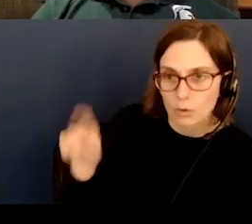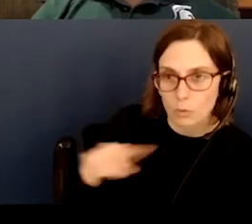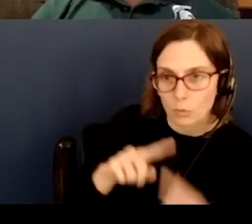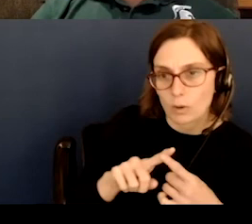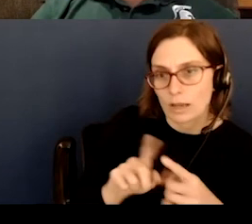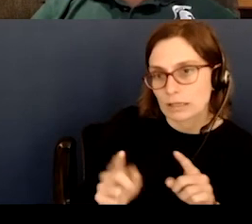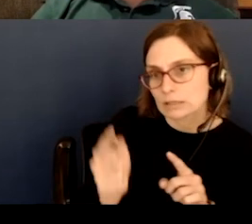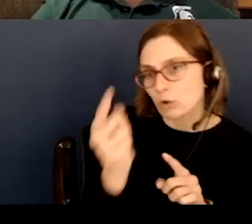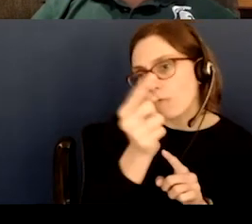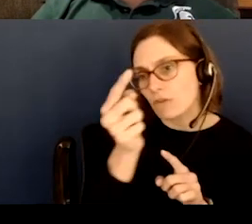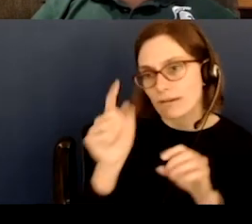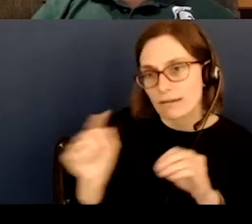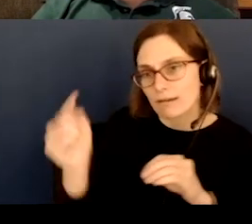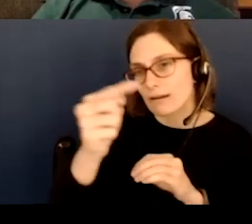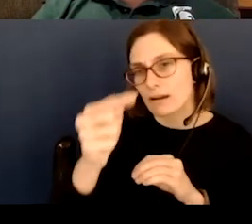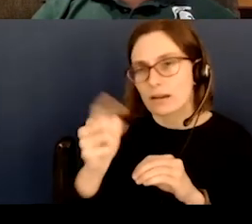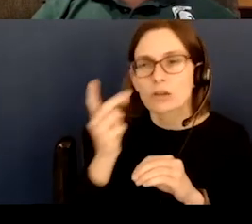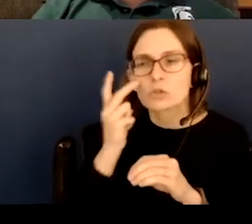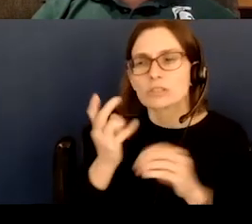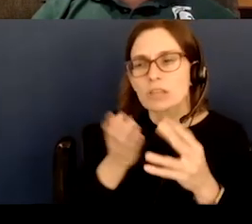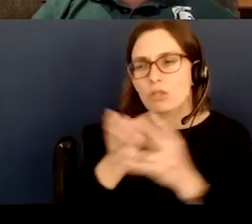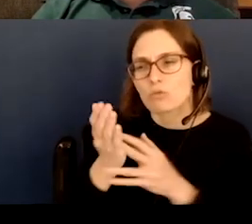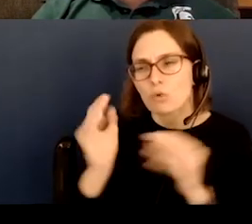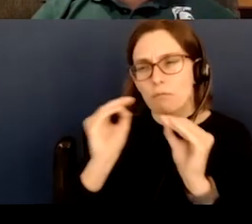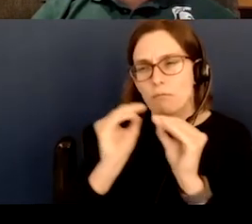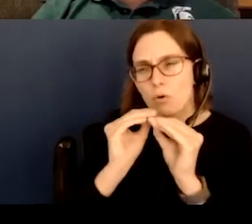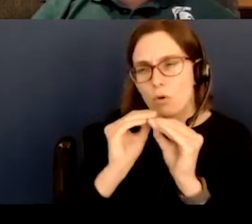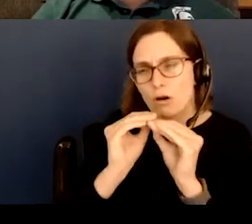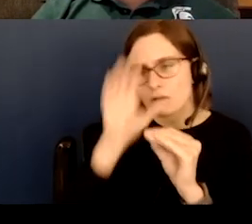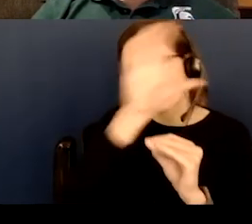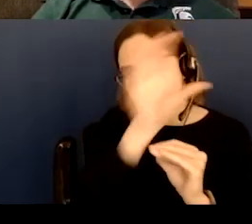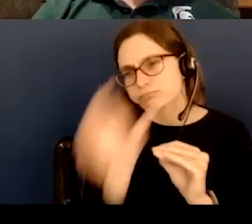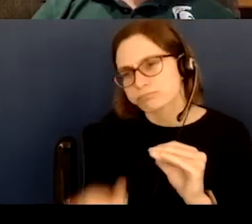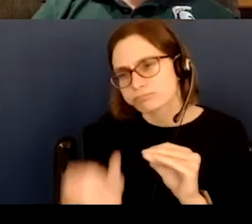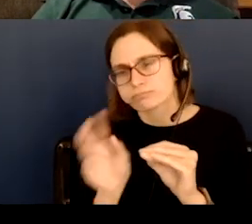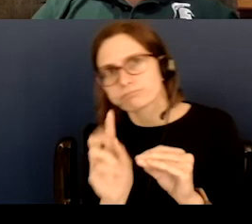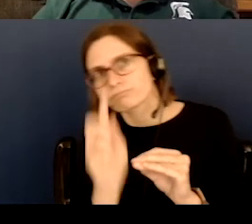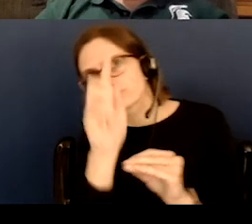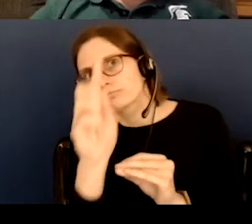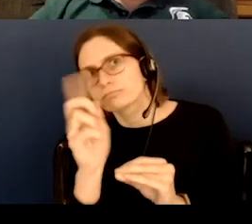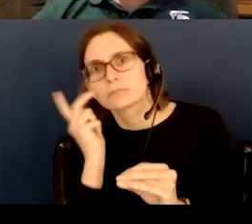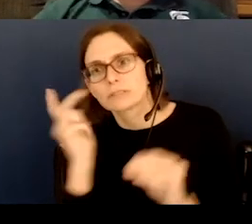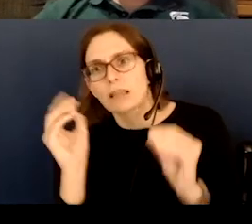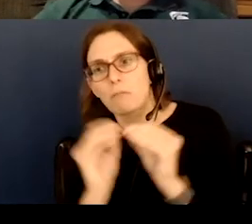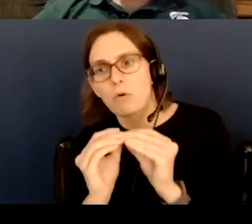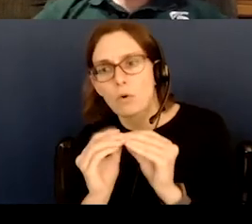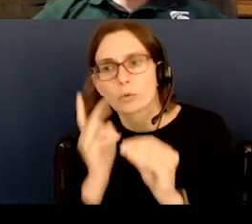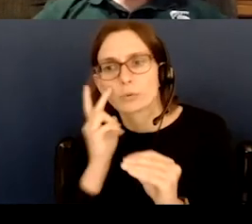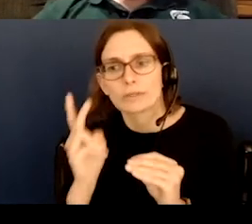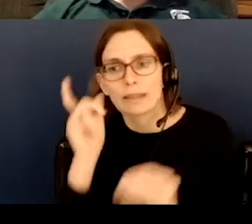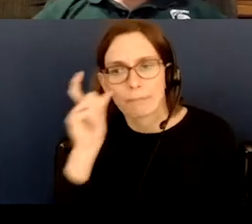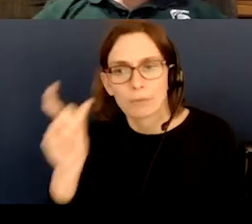you're looking through much more atmosphere to see it. right. And especially,